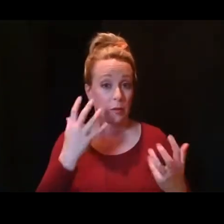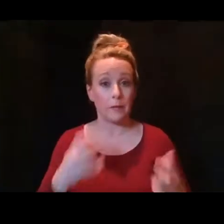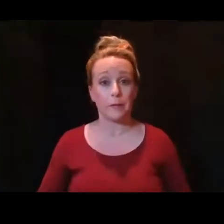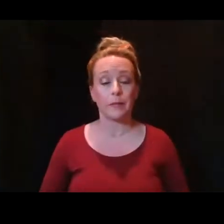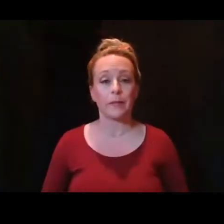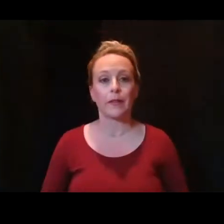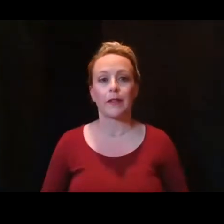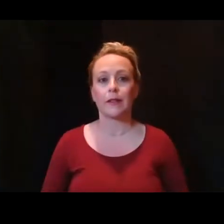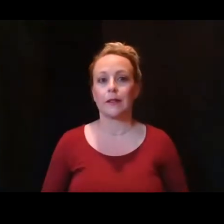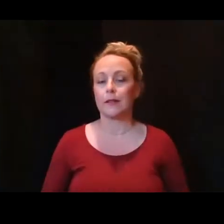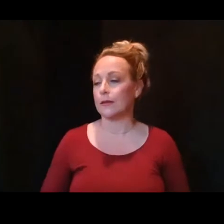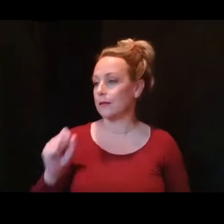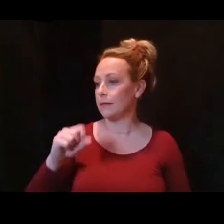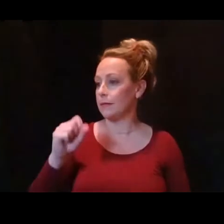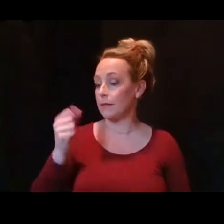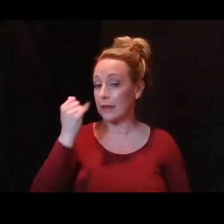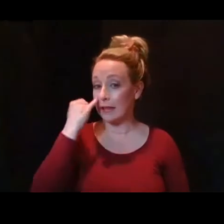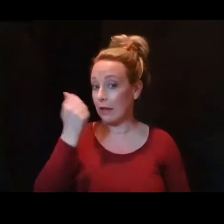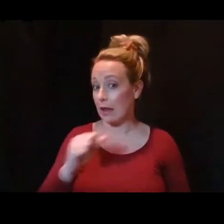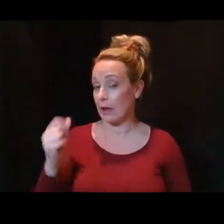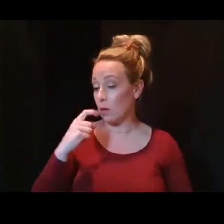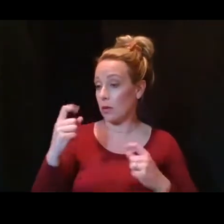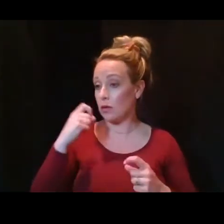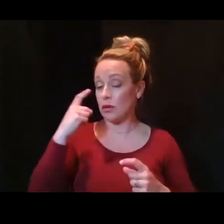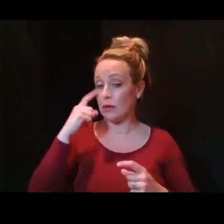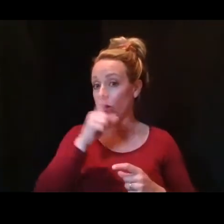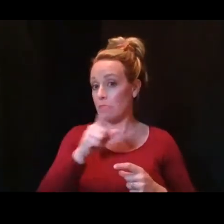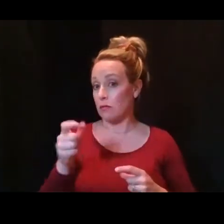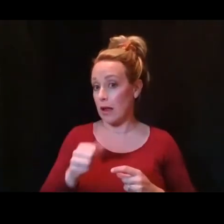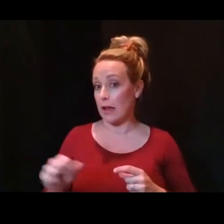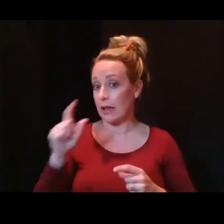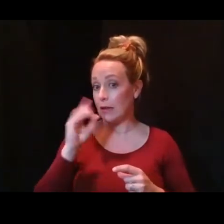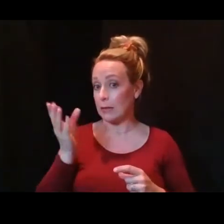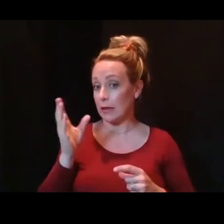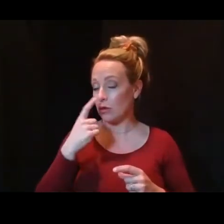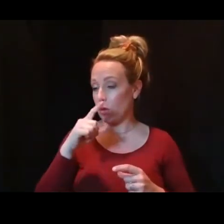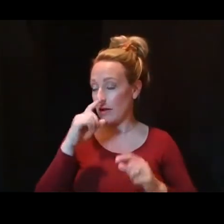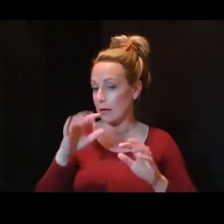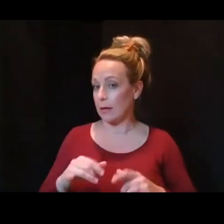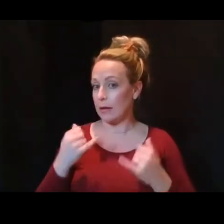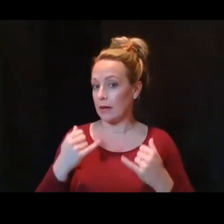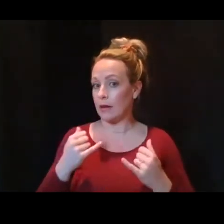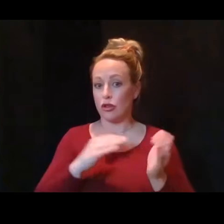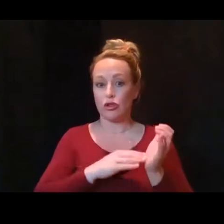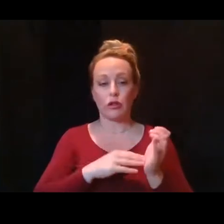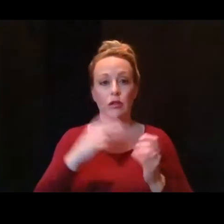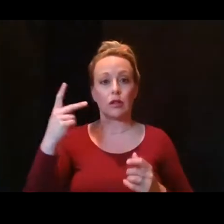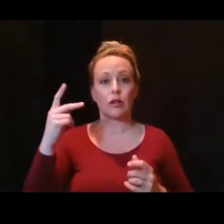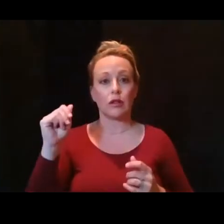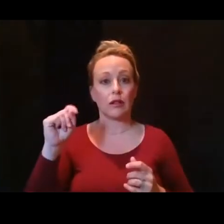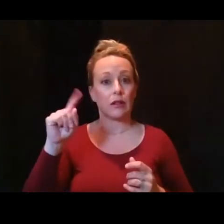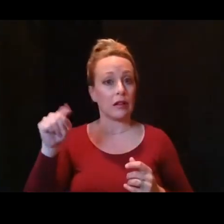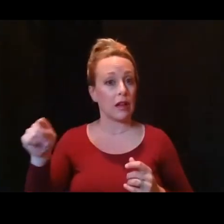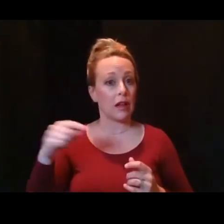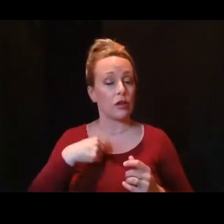Please, if any of our media partners have questions for any of the speakers, put it on there now. Dr. Katz, is there anything you'd like to say